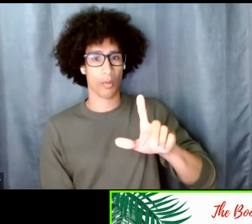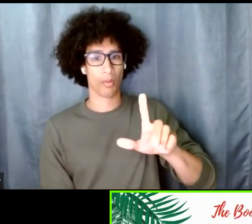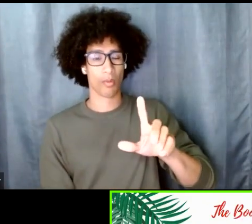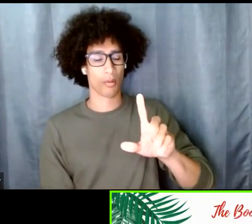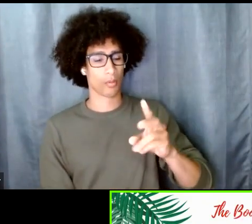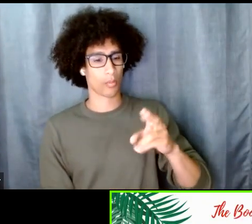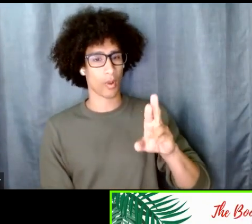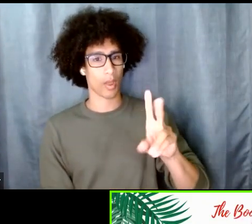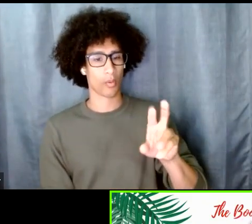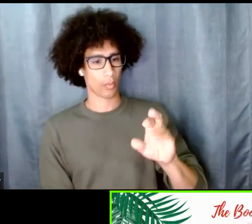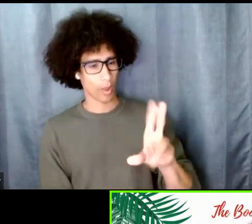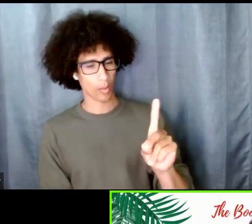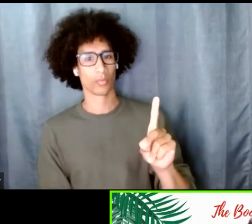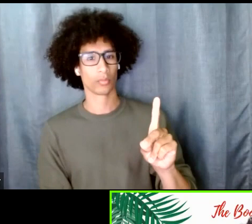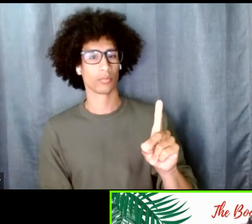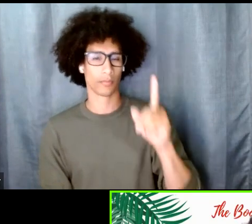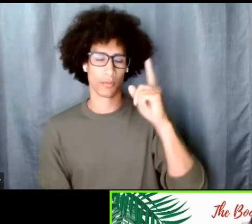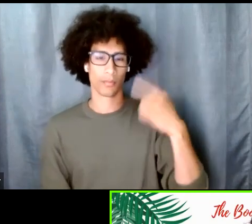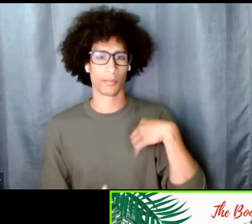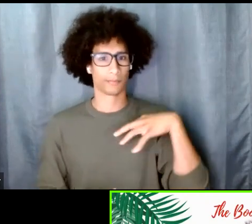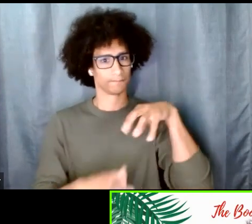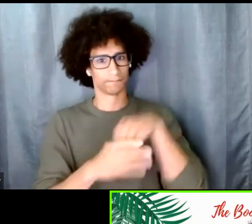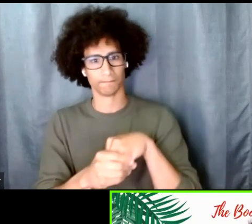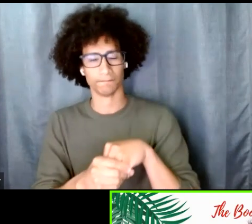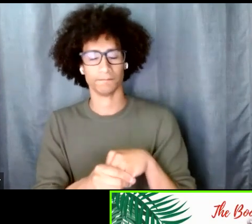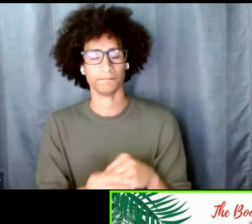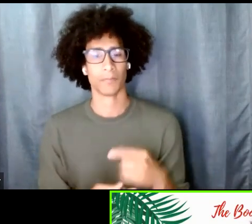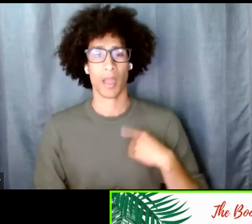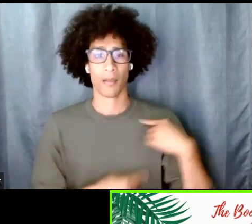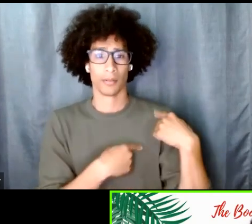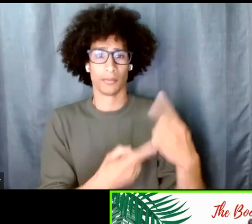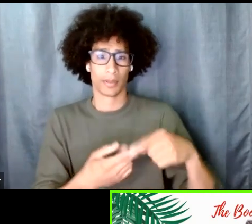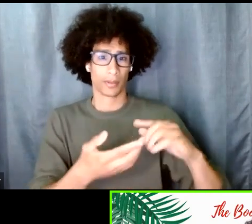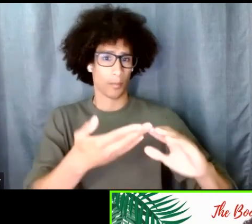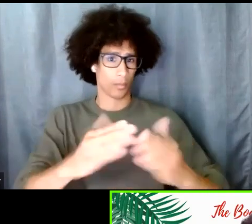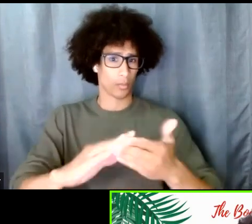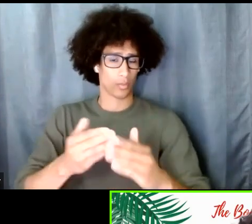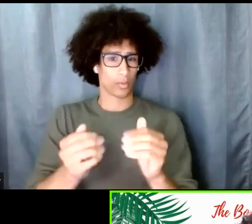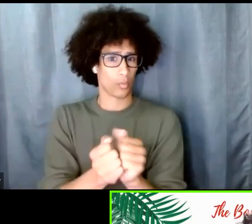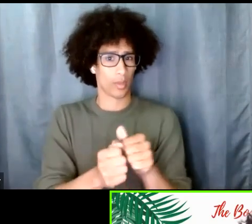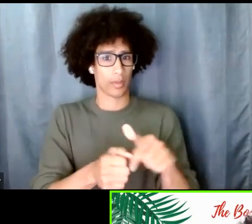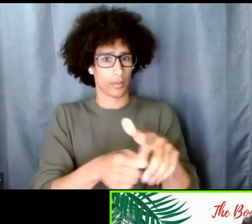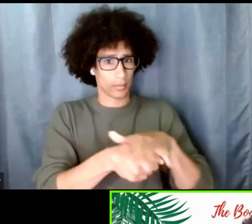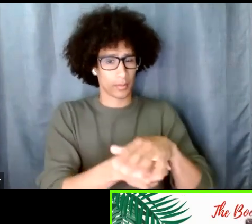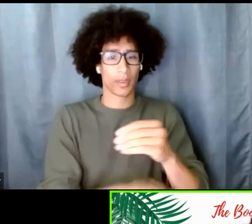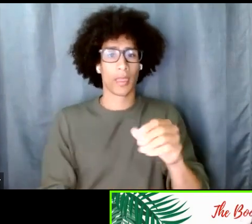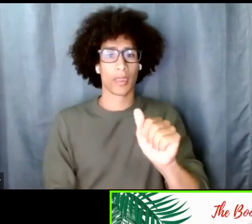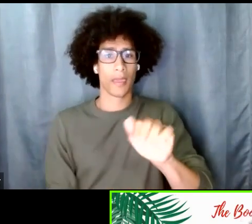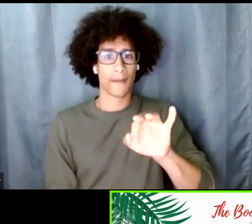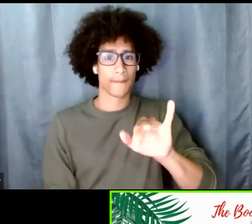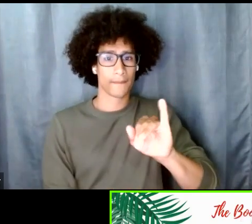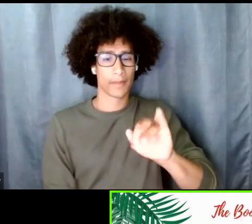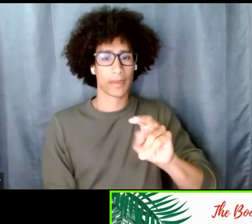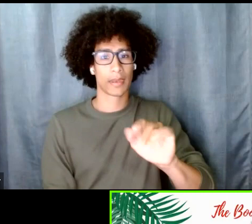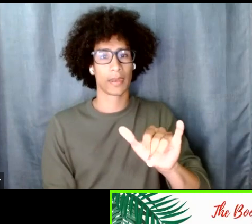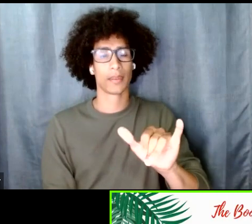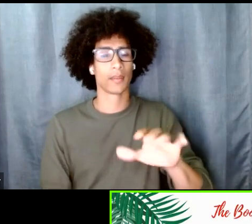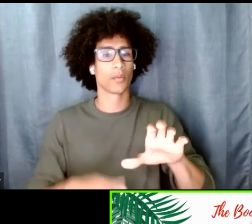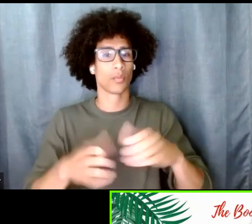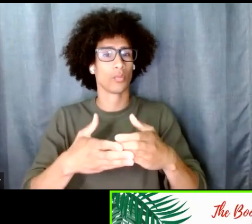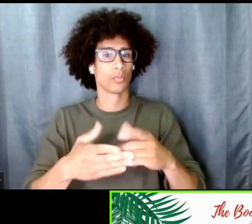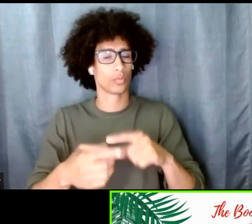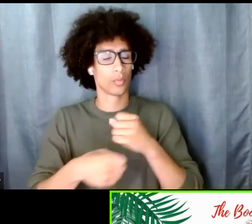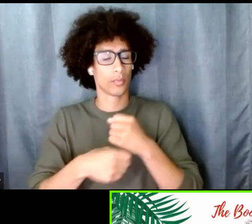well since its inception i've been in community with with these spaces and and the affinity groups involved to make sure that work